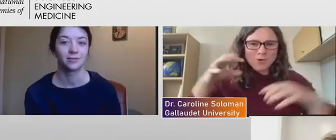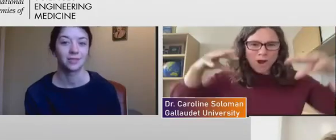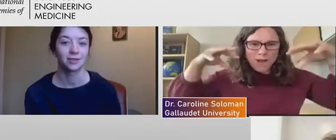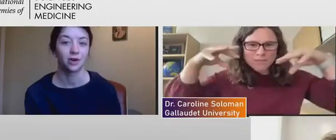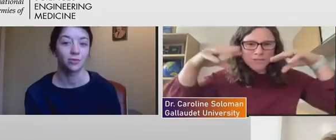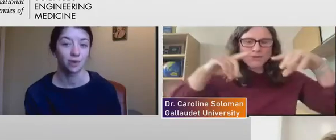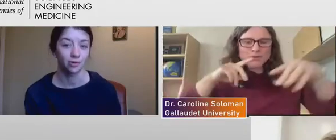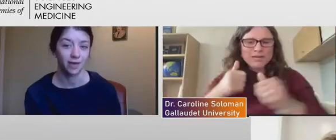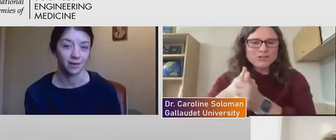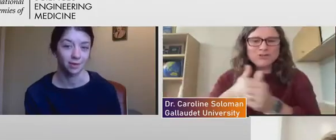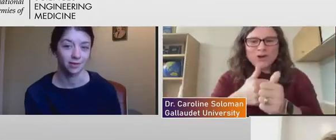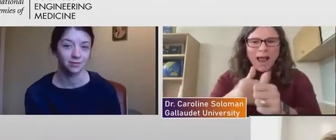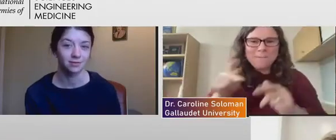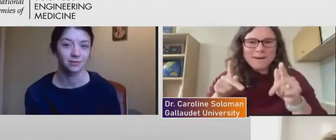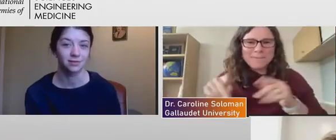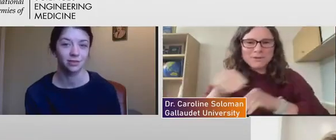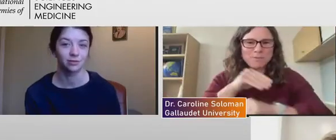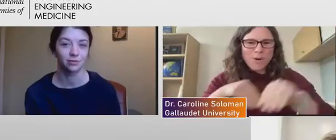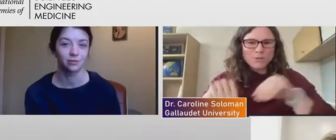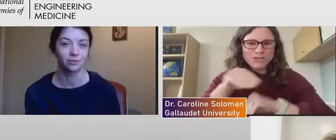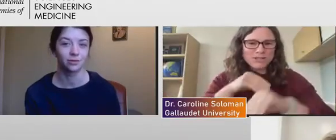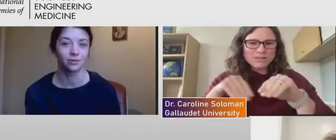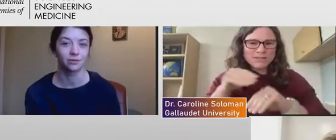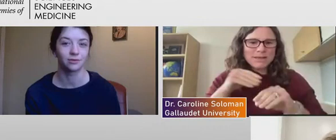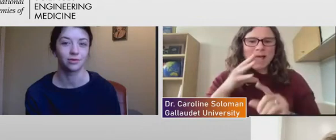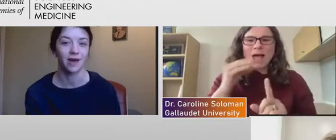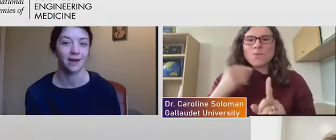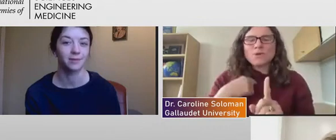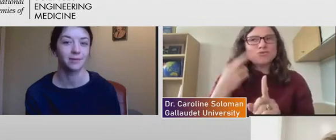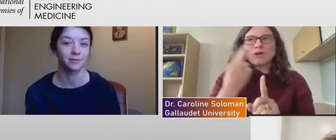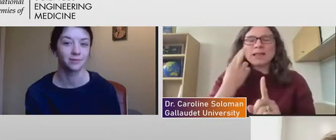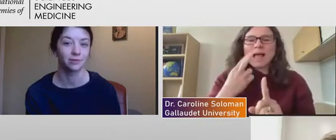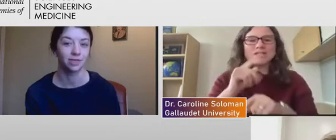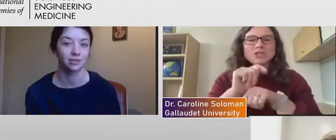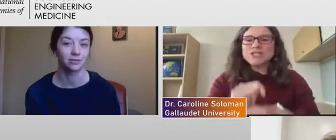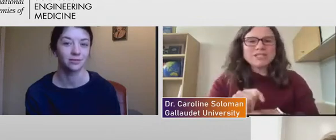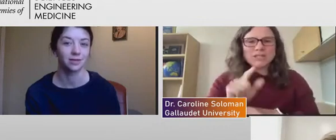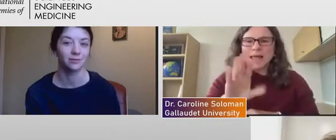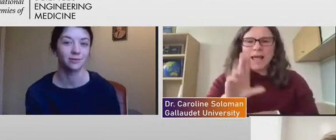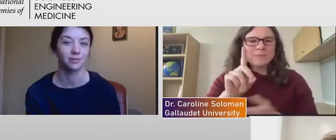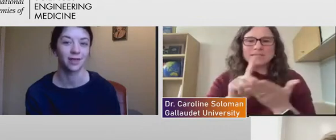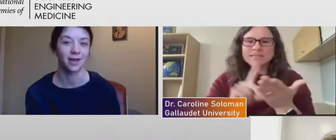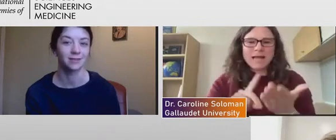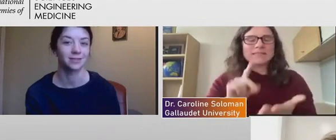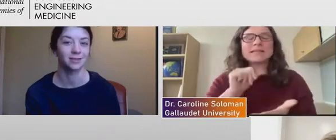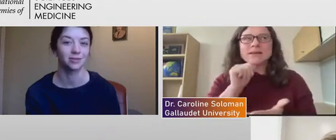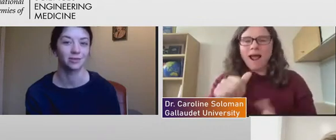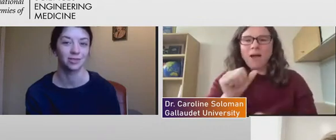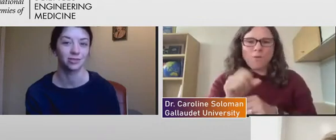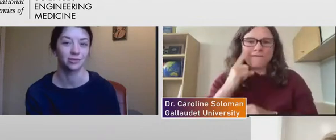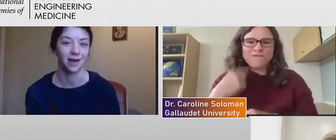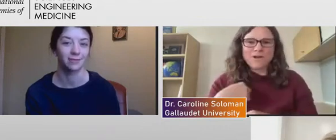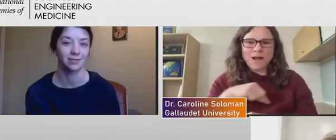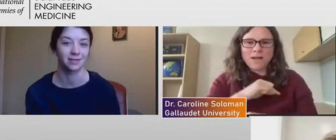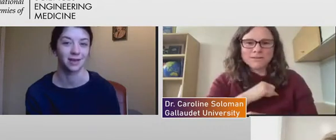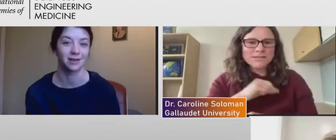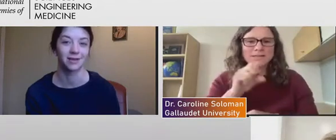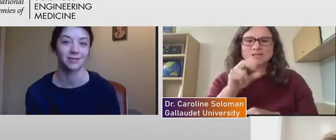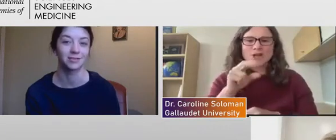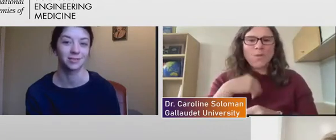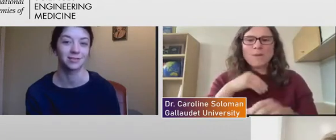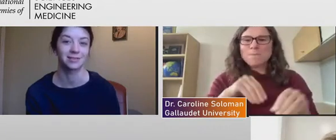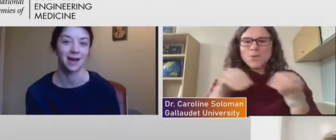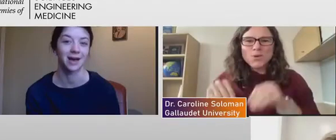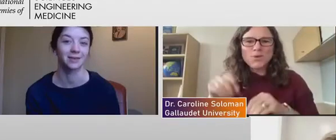using GoPro cameras to track people's motions. And we realized that a traditional lab design